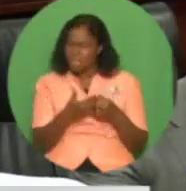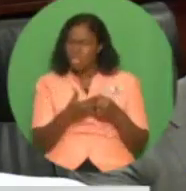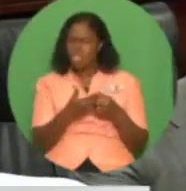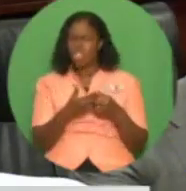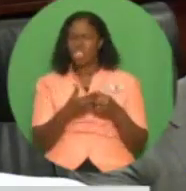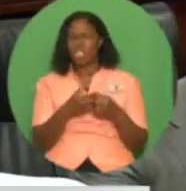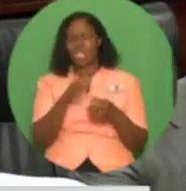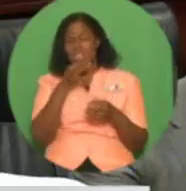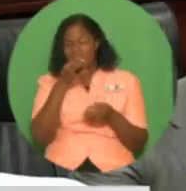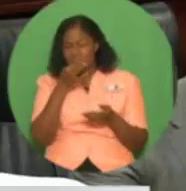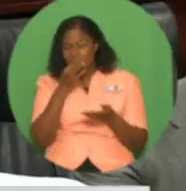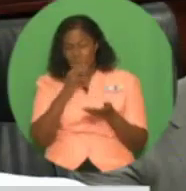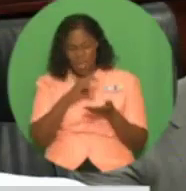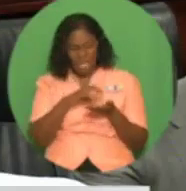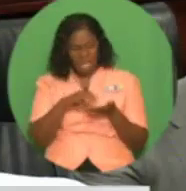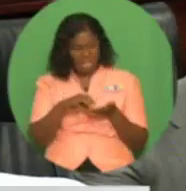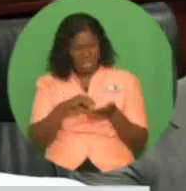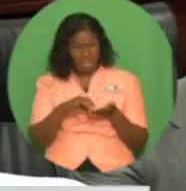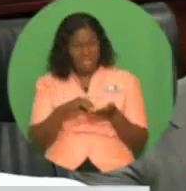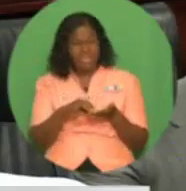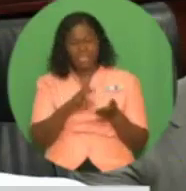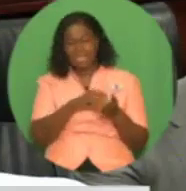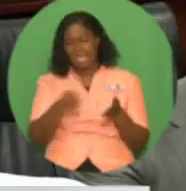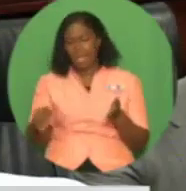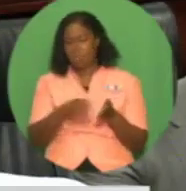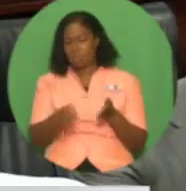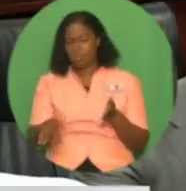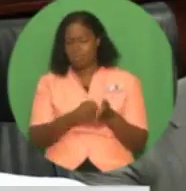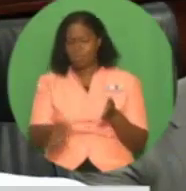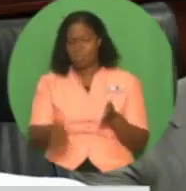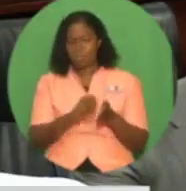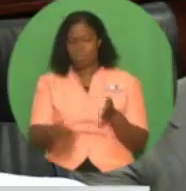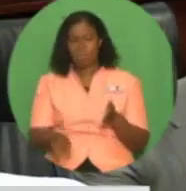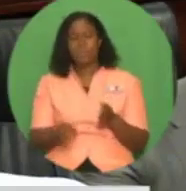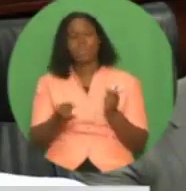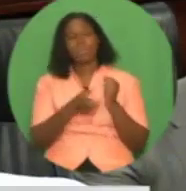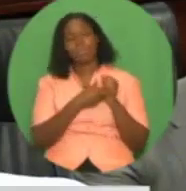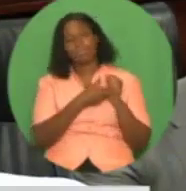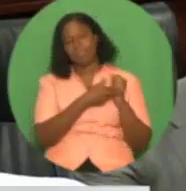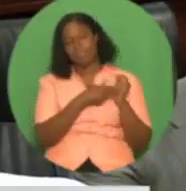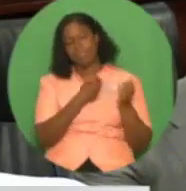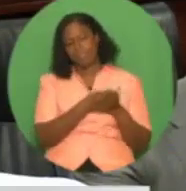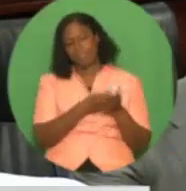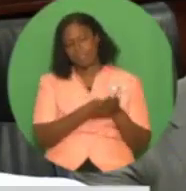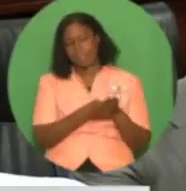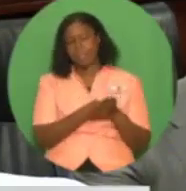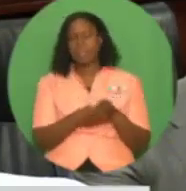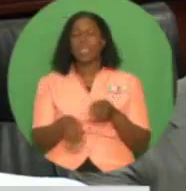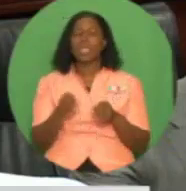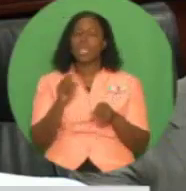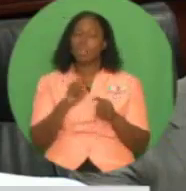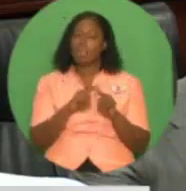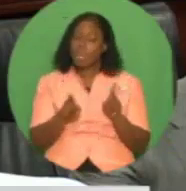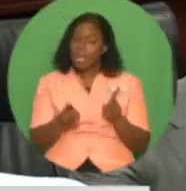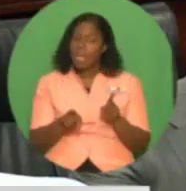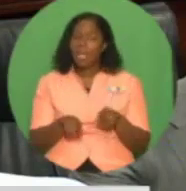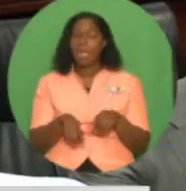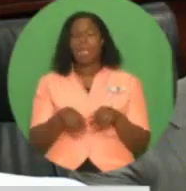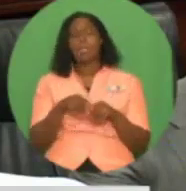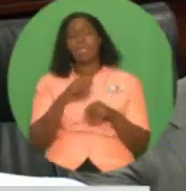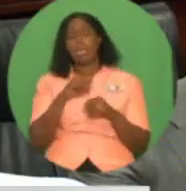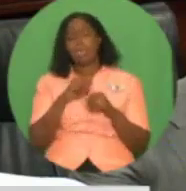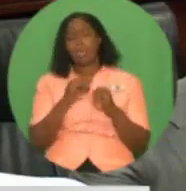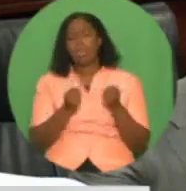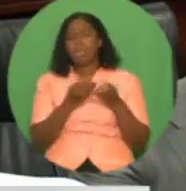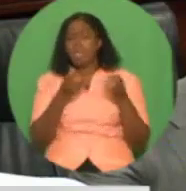and in the process establish a new database of 24,330 households who receive food support